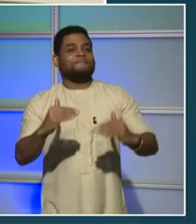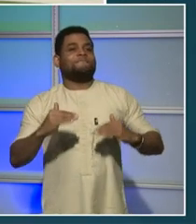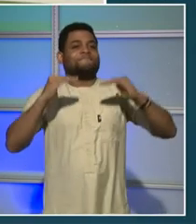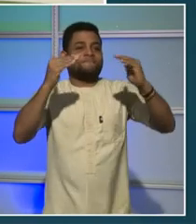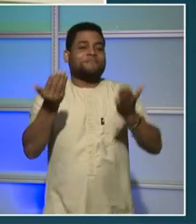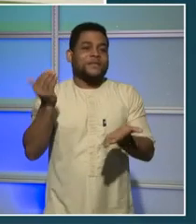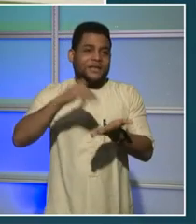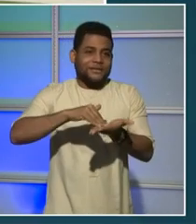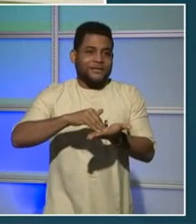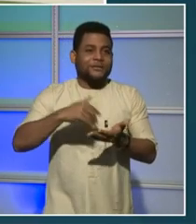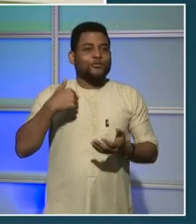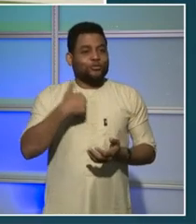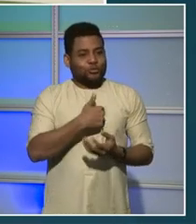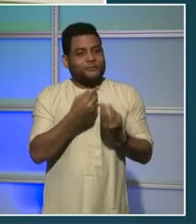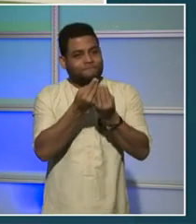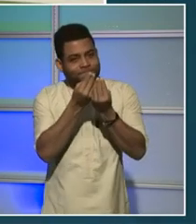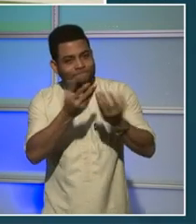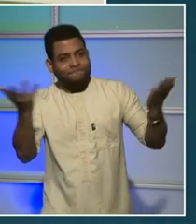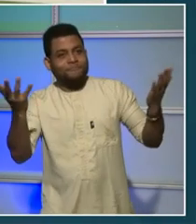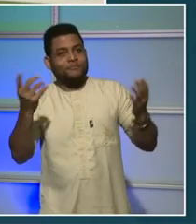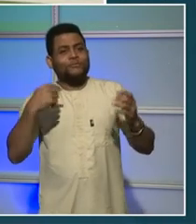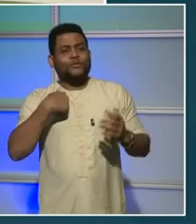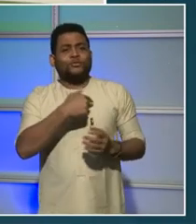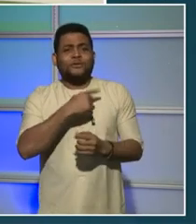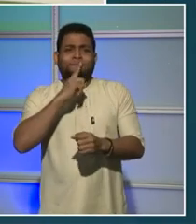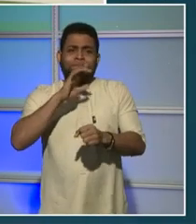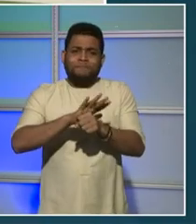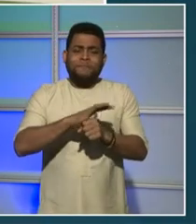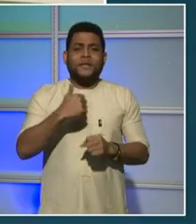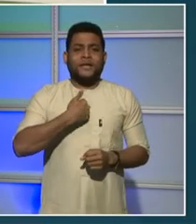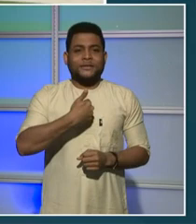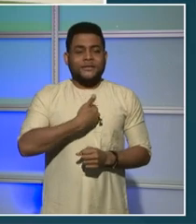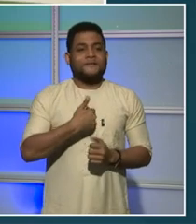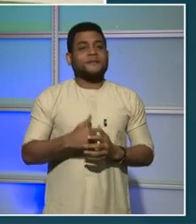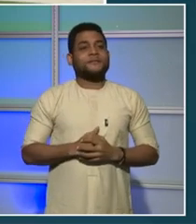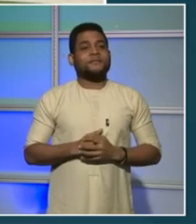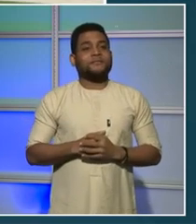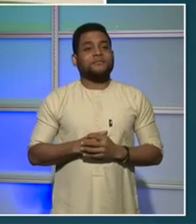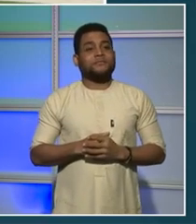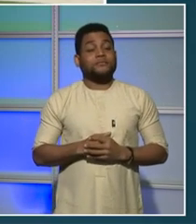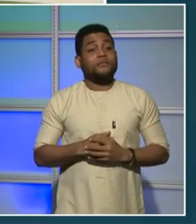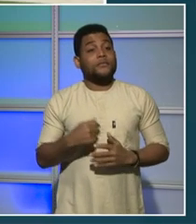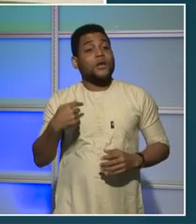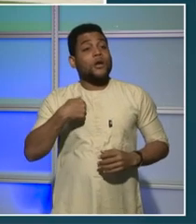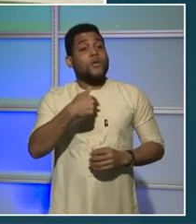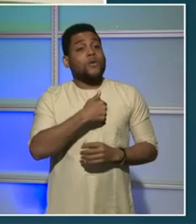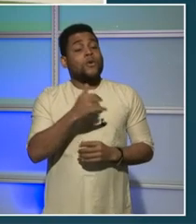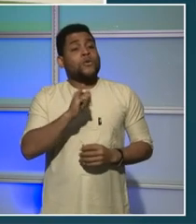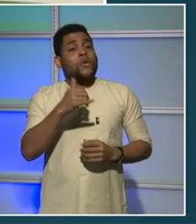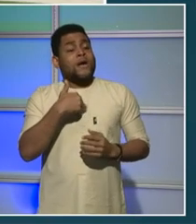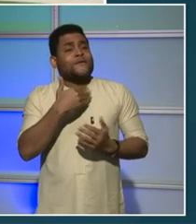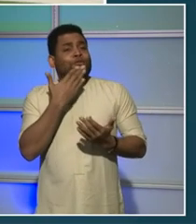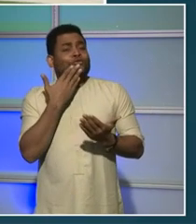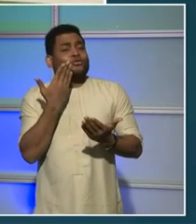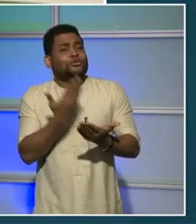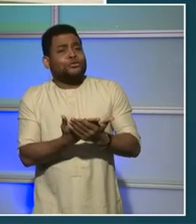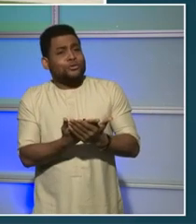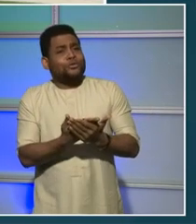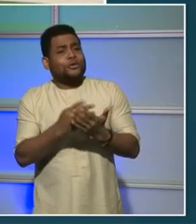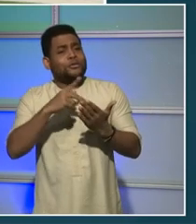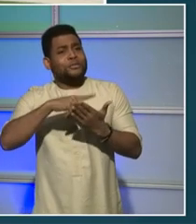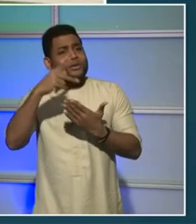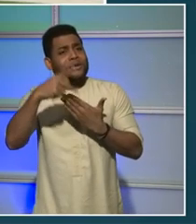this truth every day. We also have one of the best rehabilitative programs through our work with the partnership